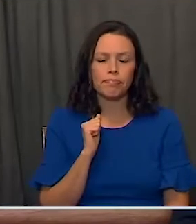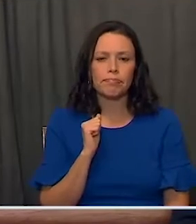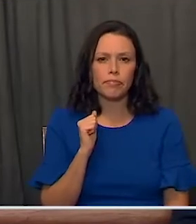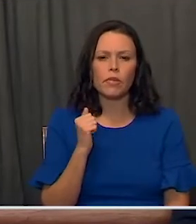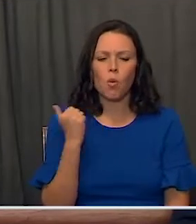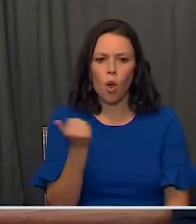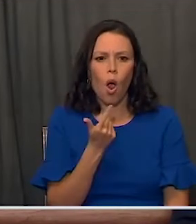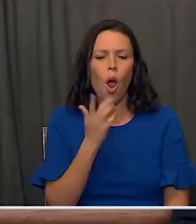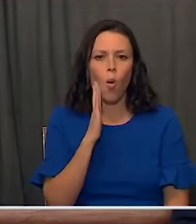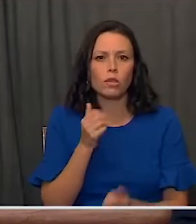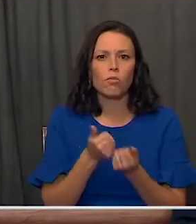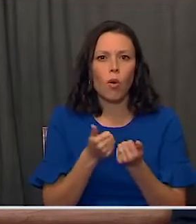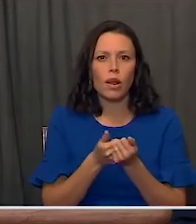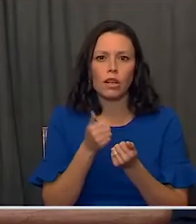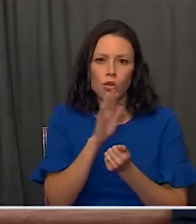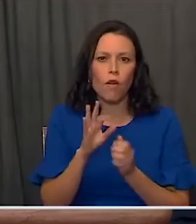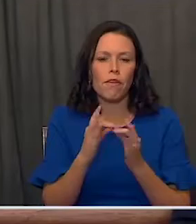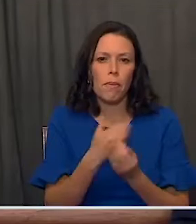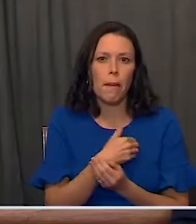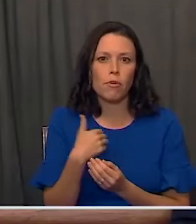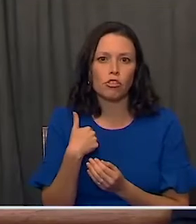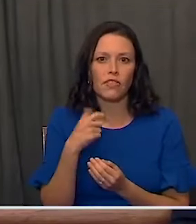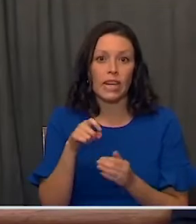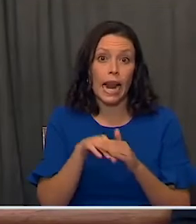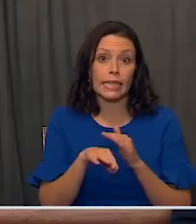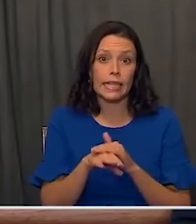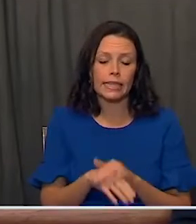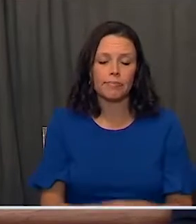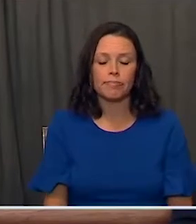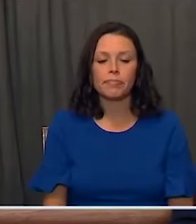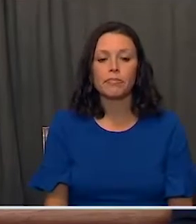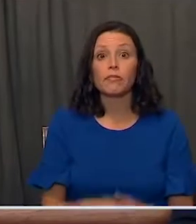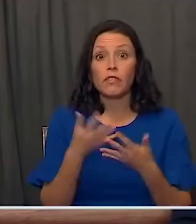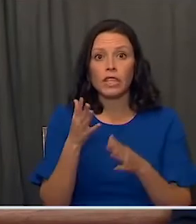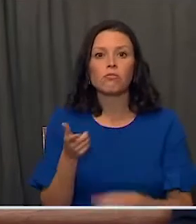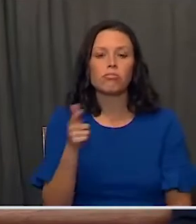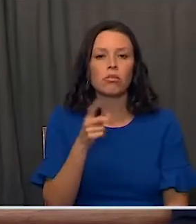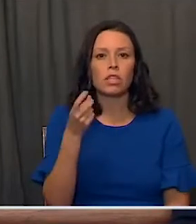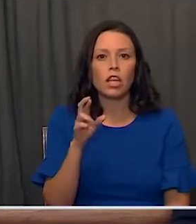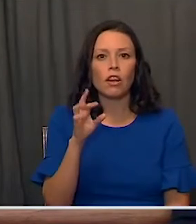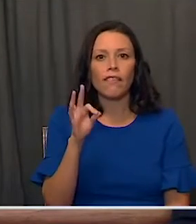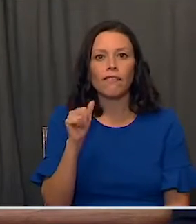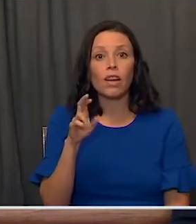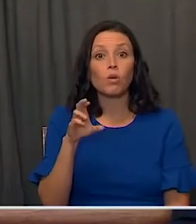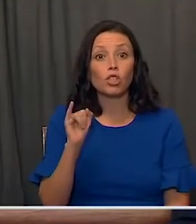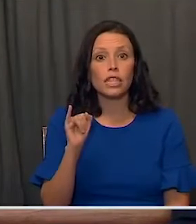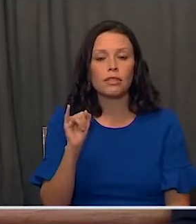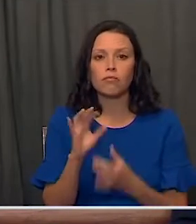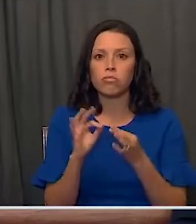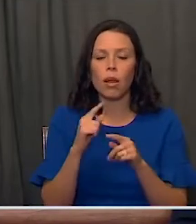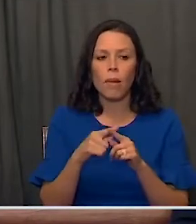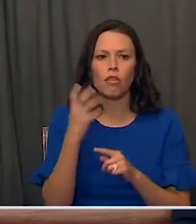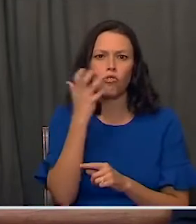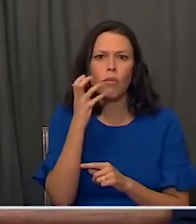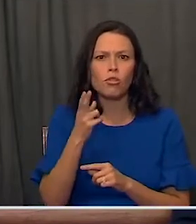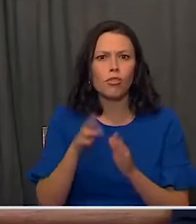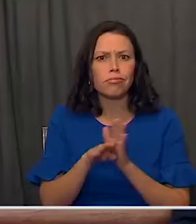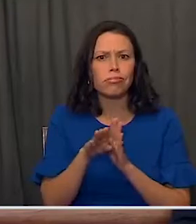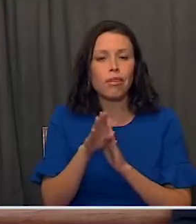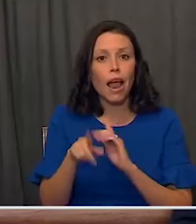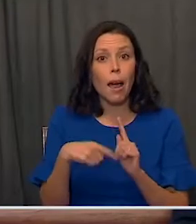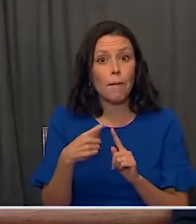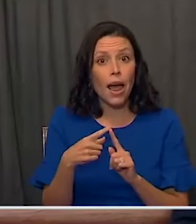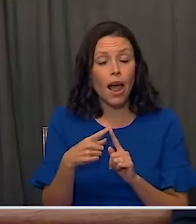want a family member to be able to have access to. Then we've asked Dr. Fauci to give us an update on the incredible and historic progress on the development